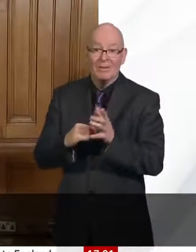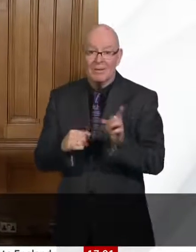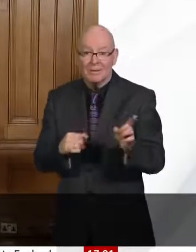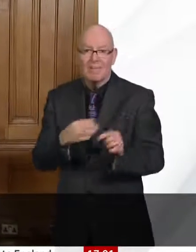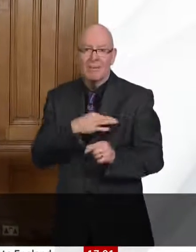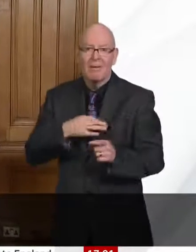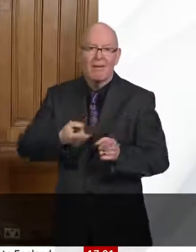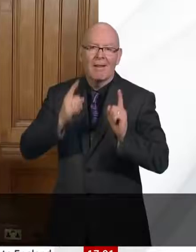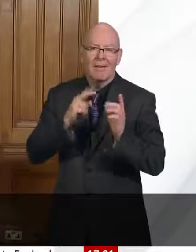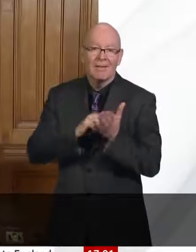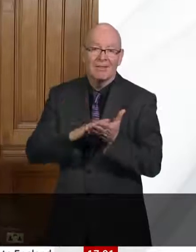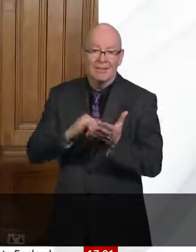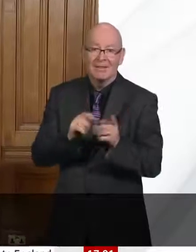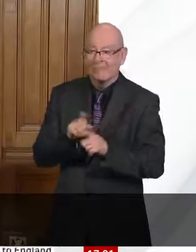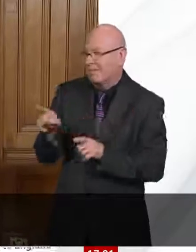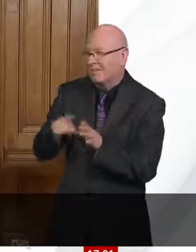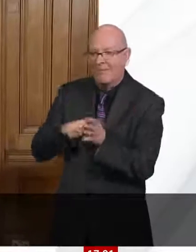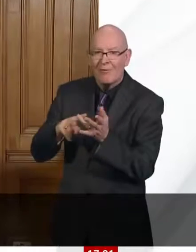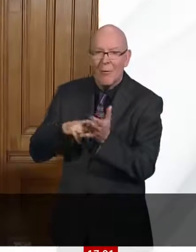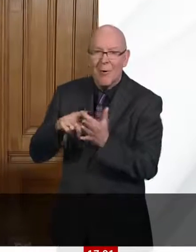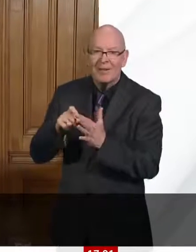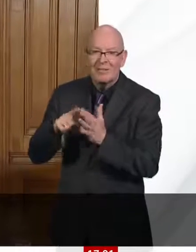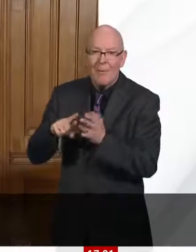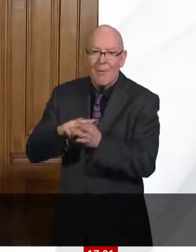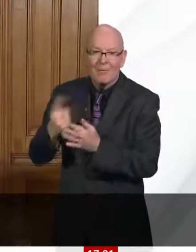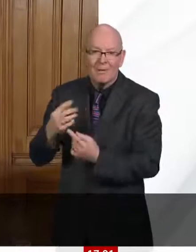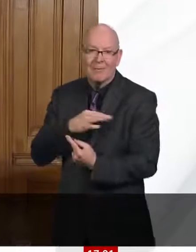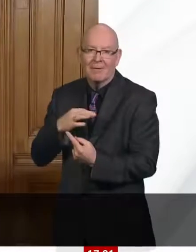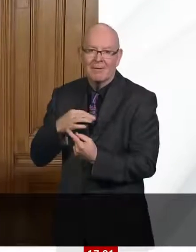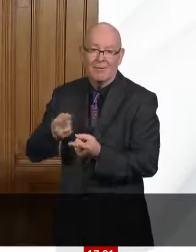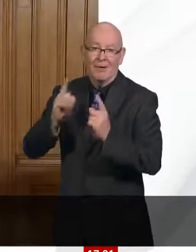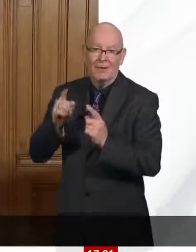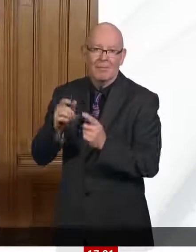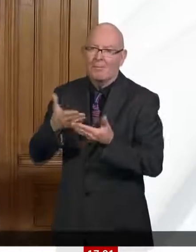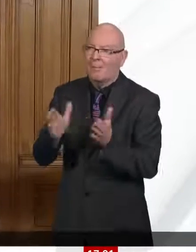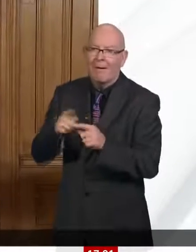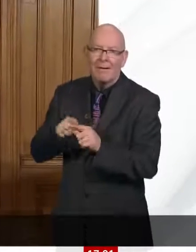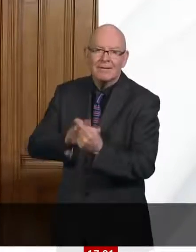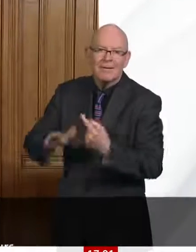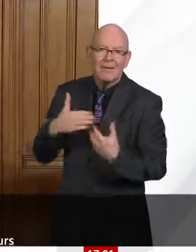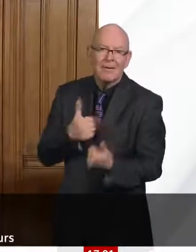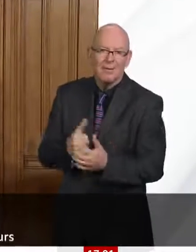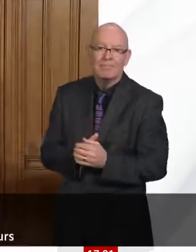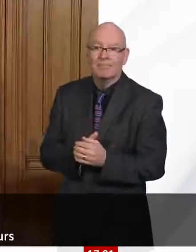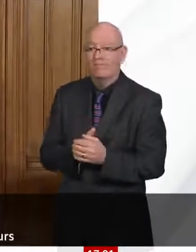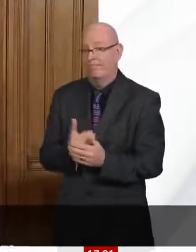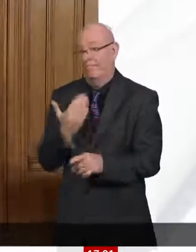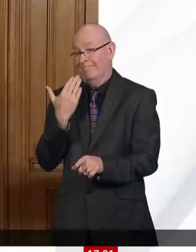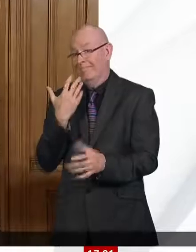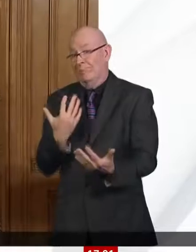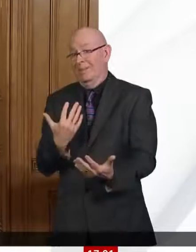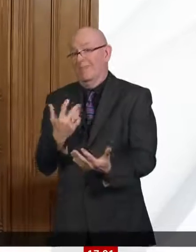Responsibility, the OBR, published a report into the impact of coronavirus on the economy and public finances.